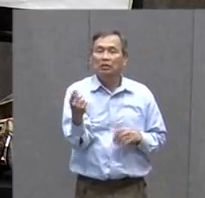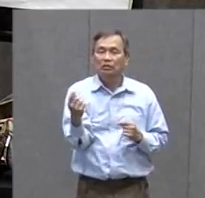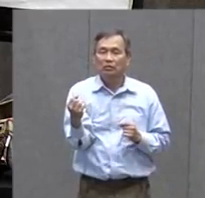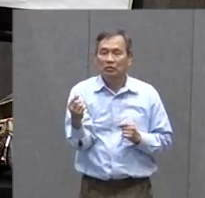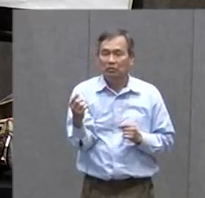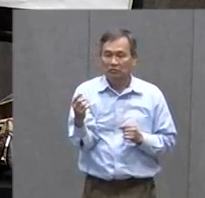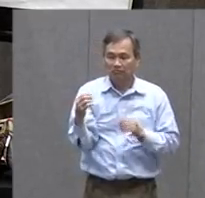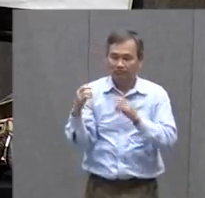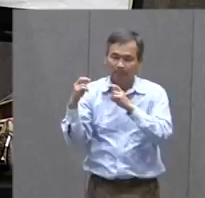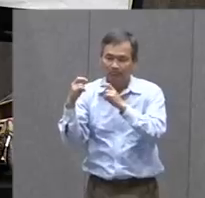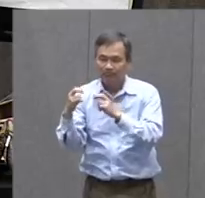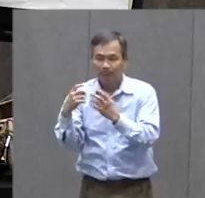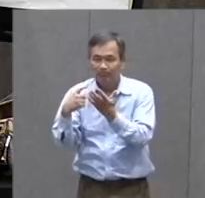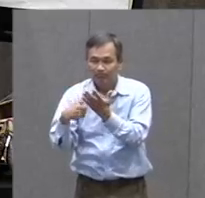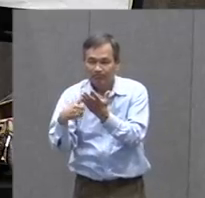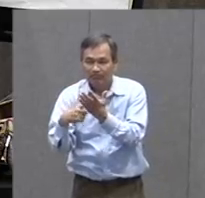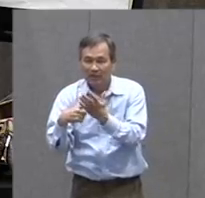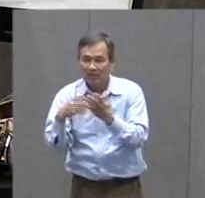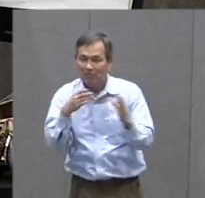Planning An Attack